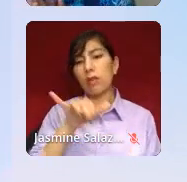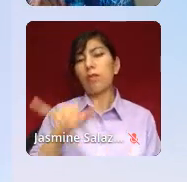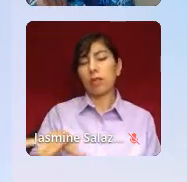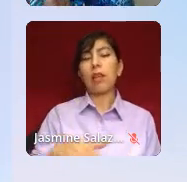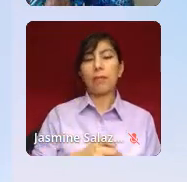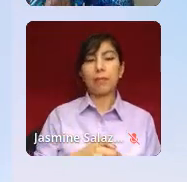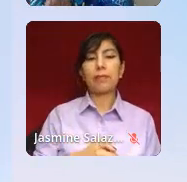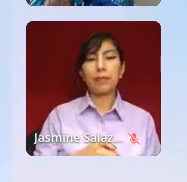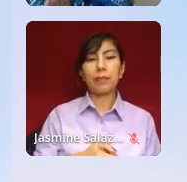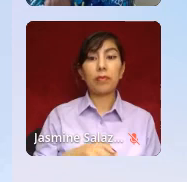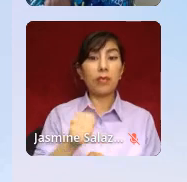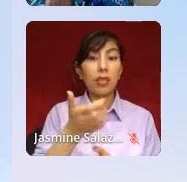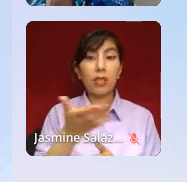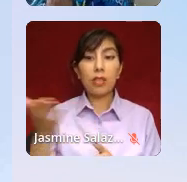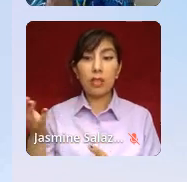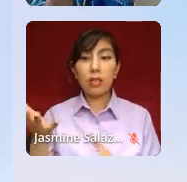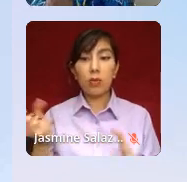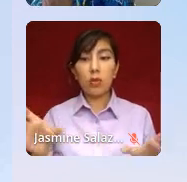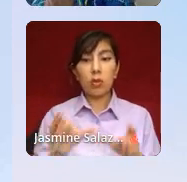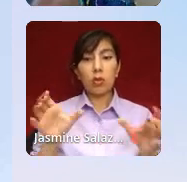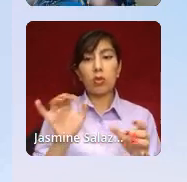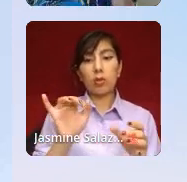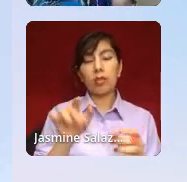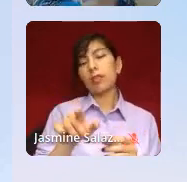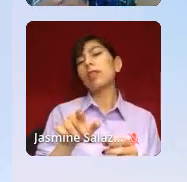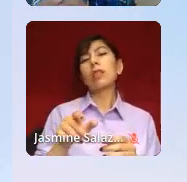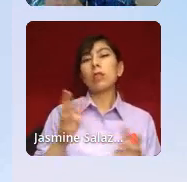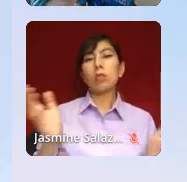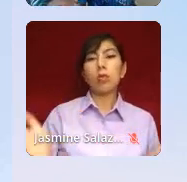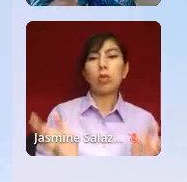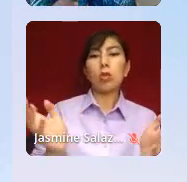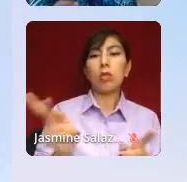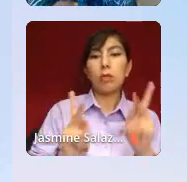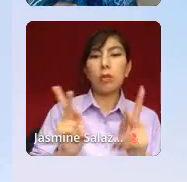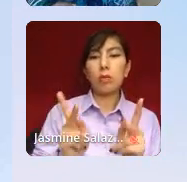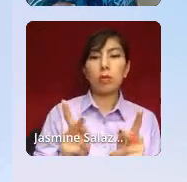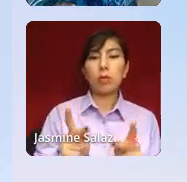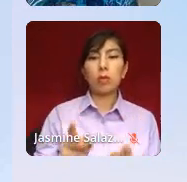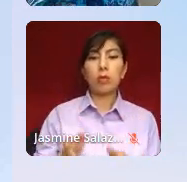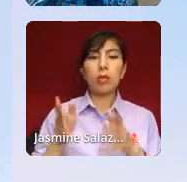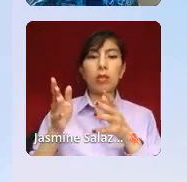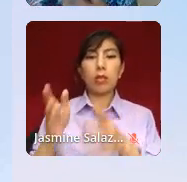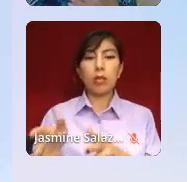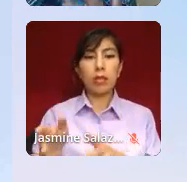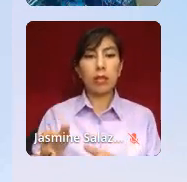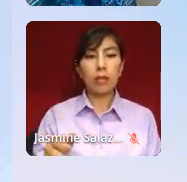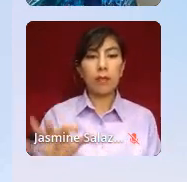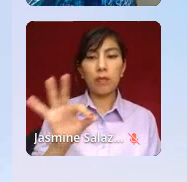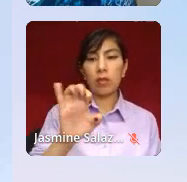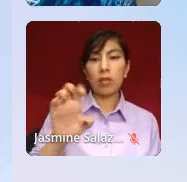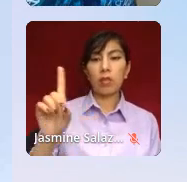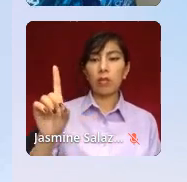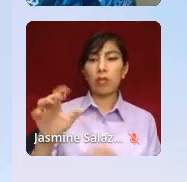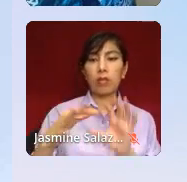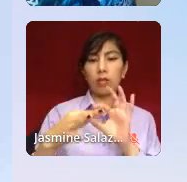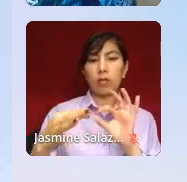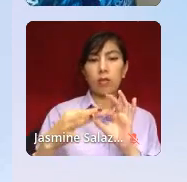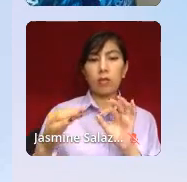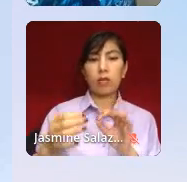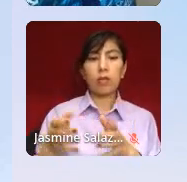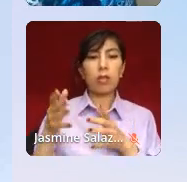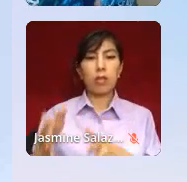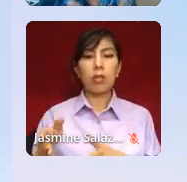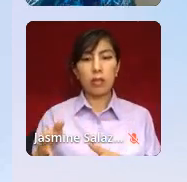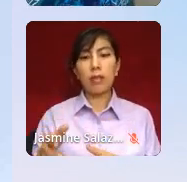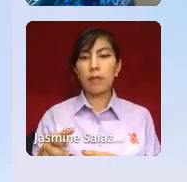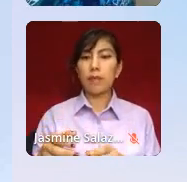Another thing that we're doing is that we're encouraging people to read the feed. Basically leaving posts in the feed and